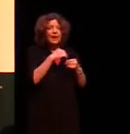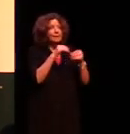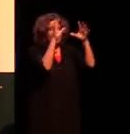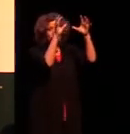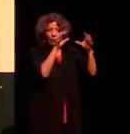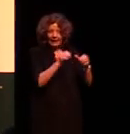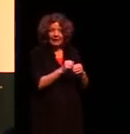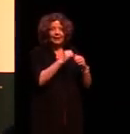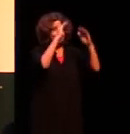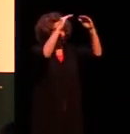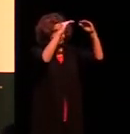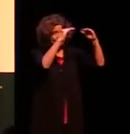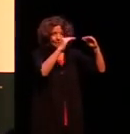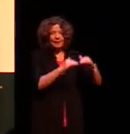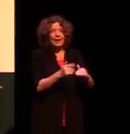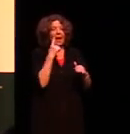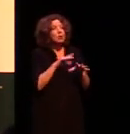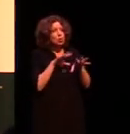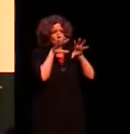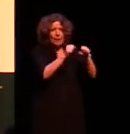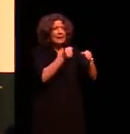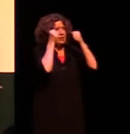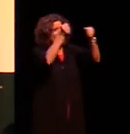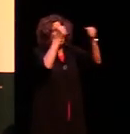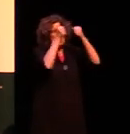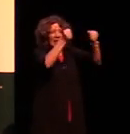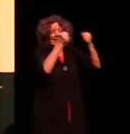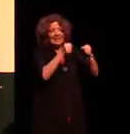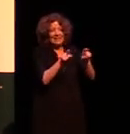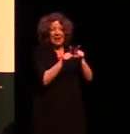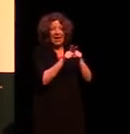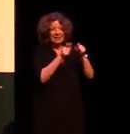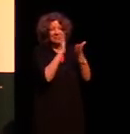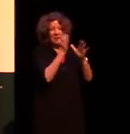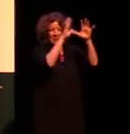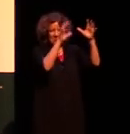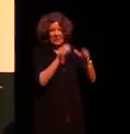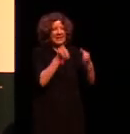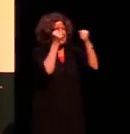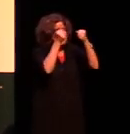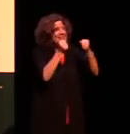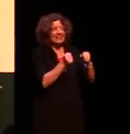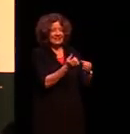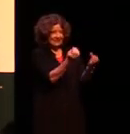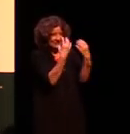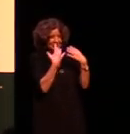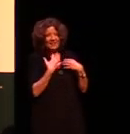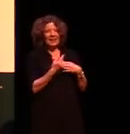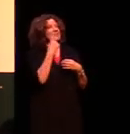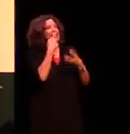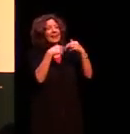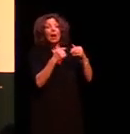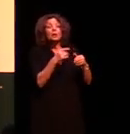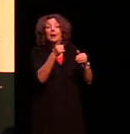grab that family tree with both hands and you shake the life out of it. And you don't be surprised if an Aboriginal person